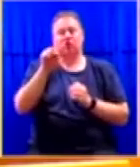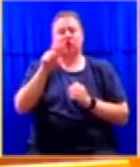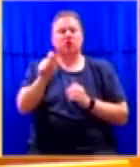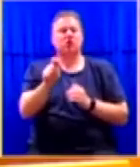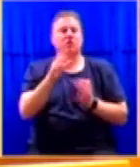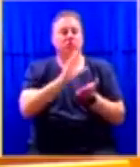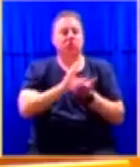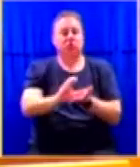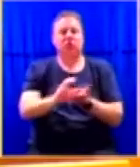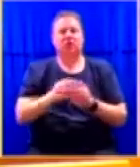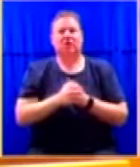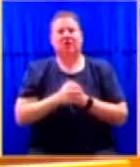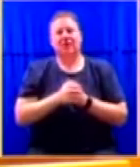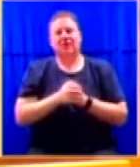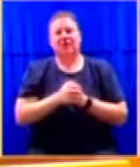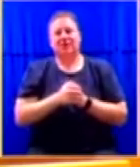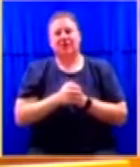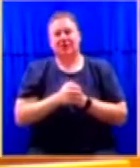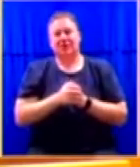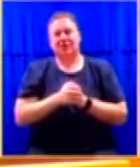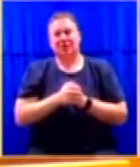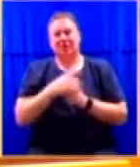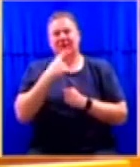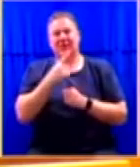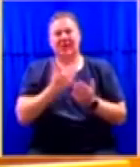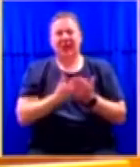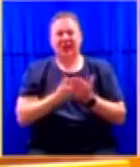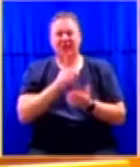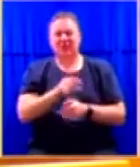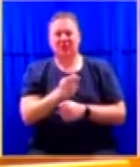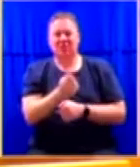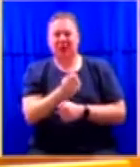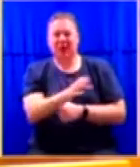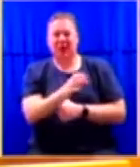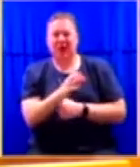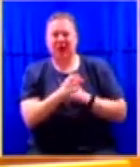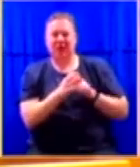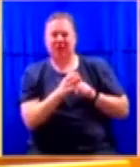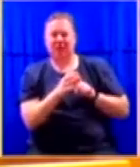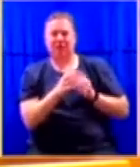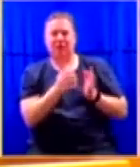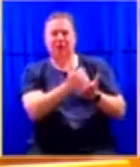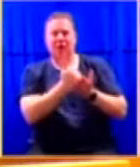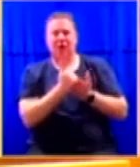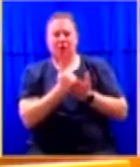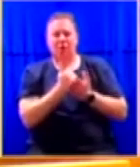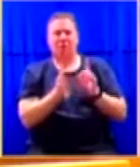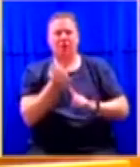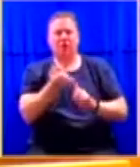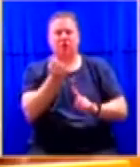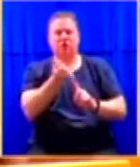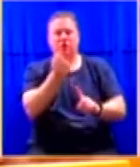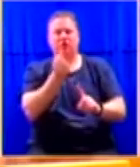we've tended to say we can go for cheap money, cheap money that would help us achieve the